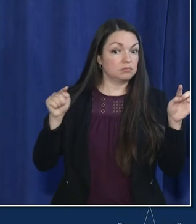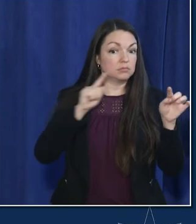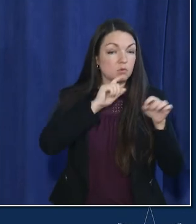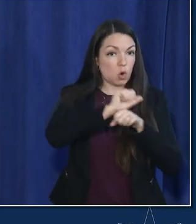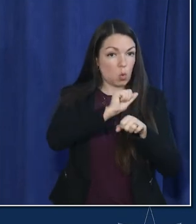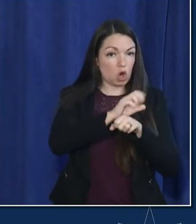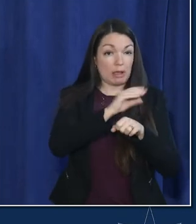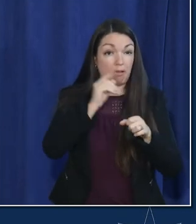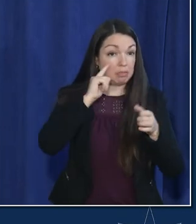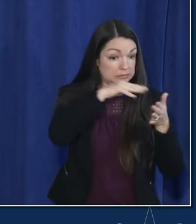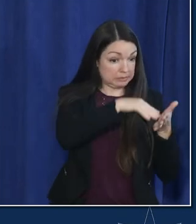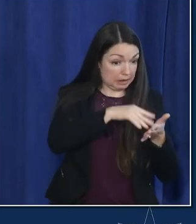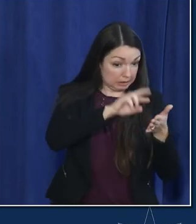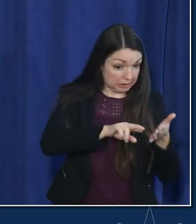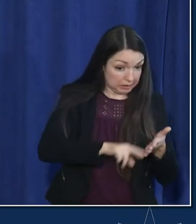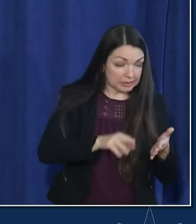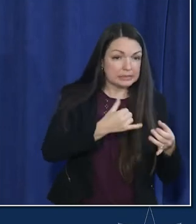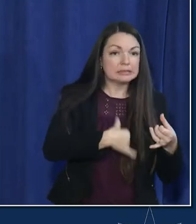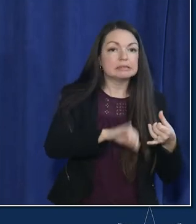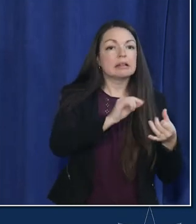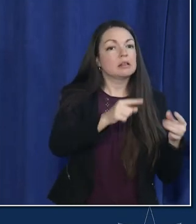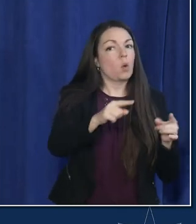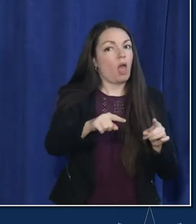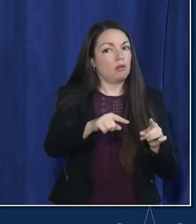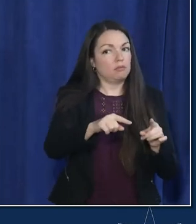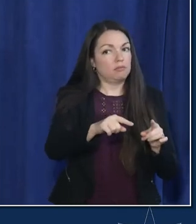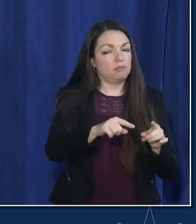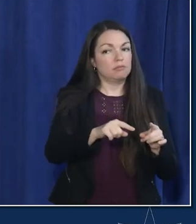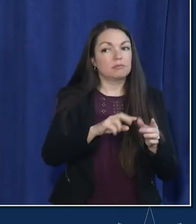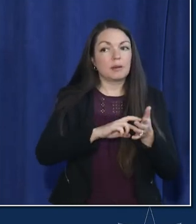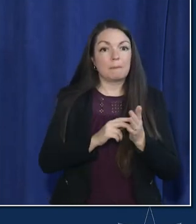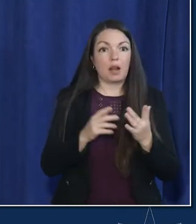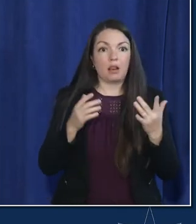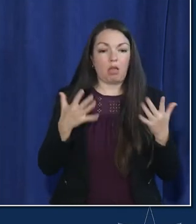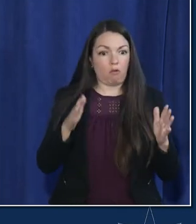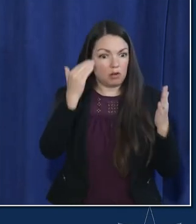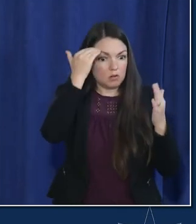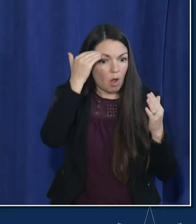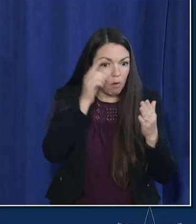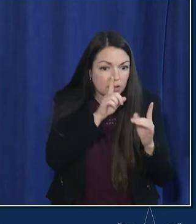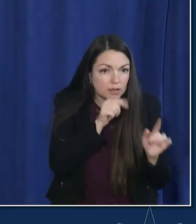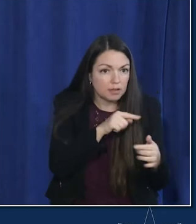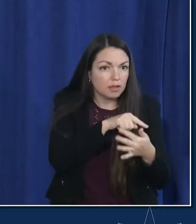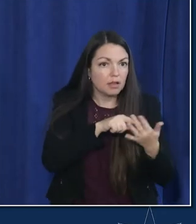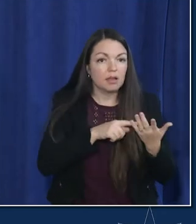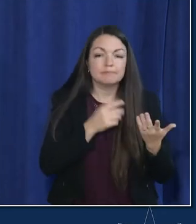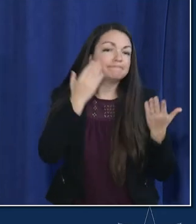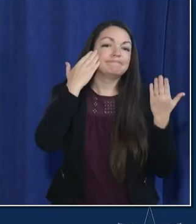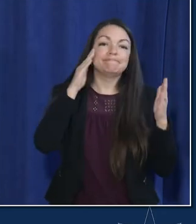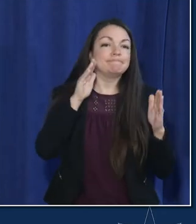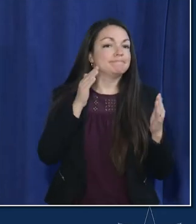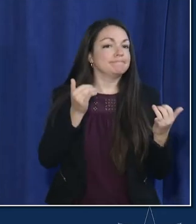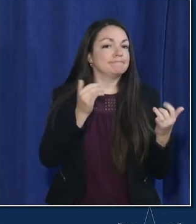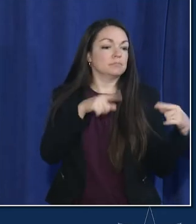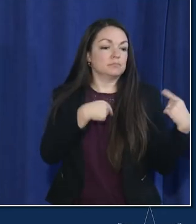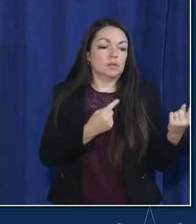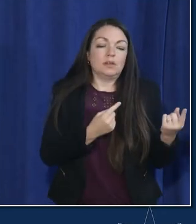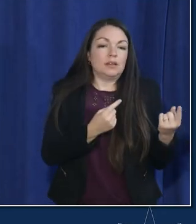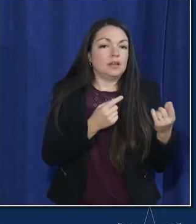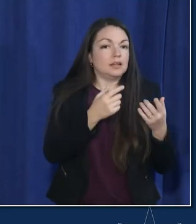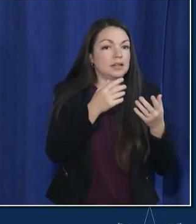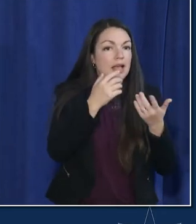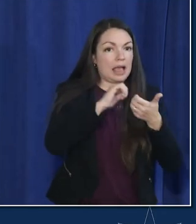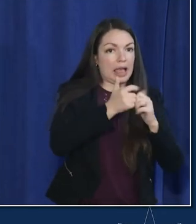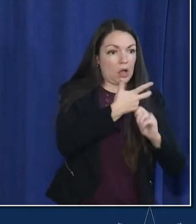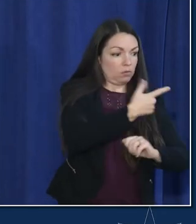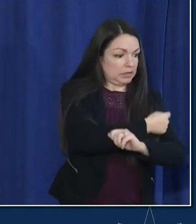i want to be really clear about this related to uh the timing of really understanding uh both how the vaccine is working as well as some of